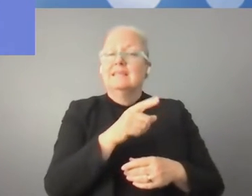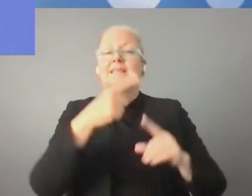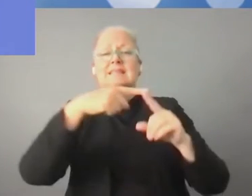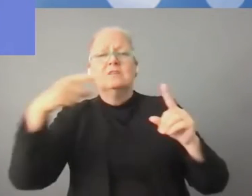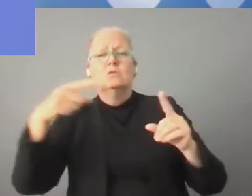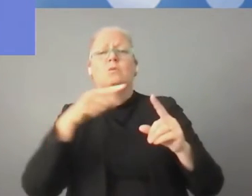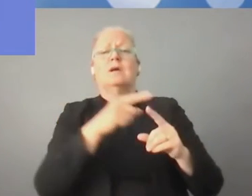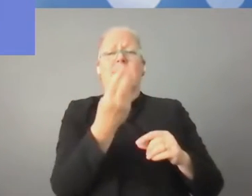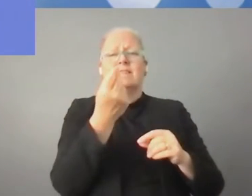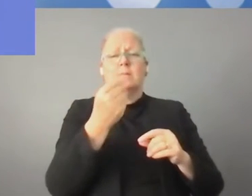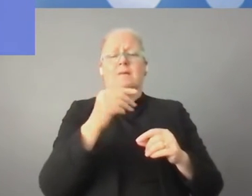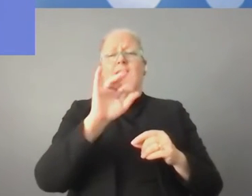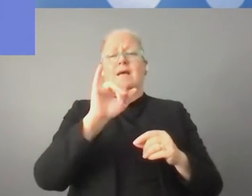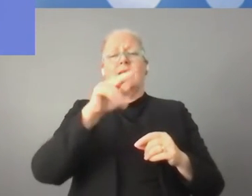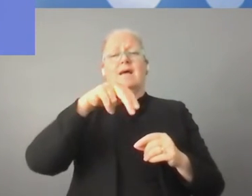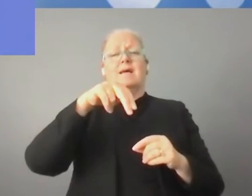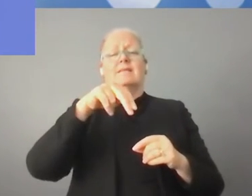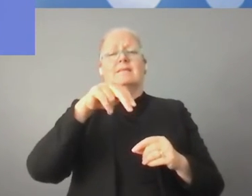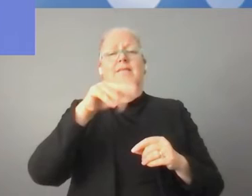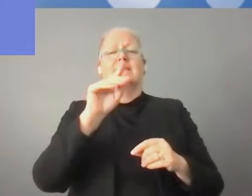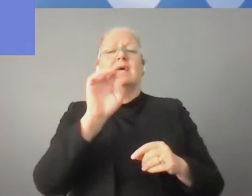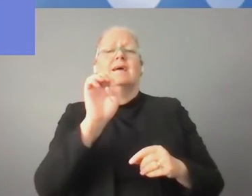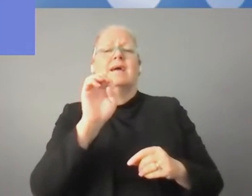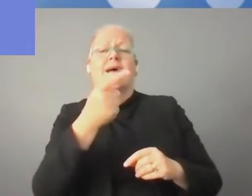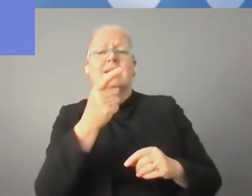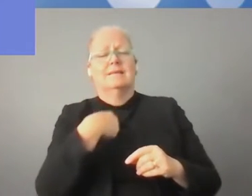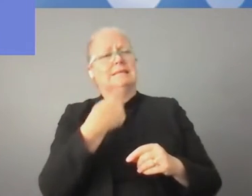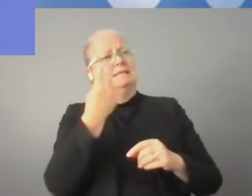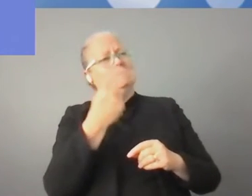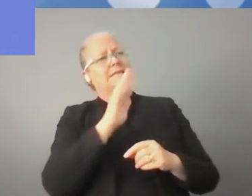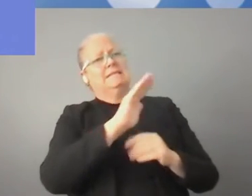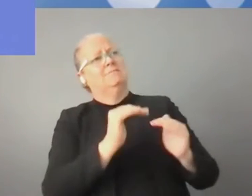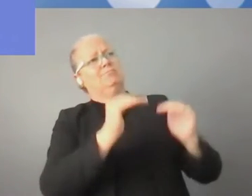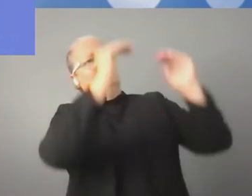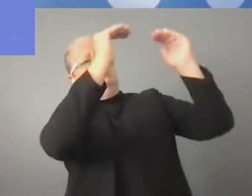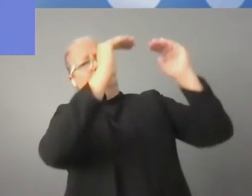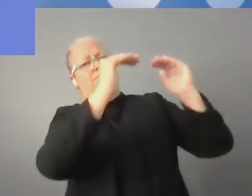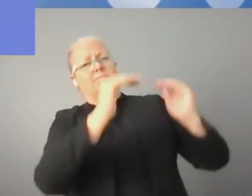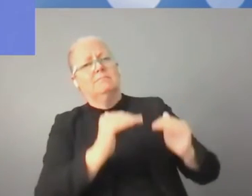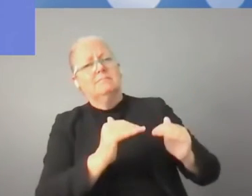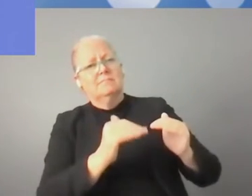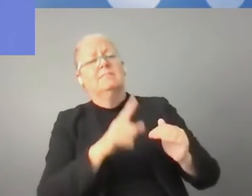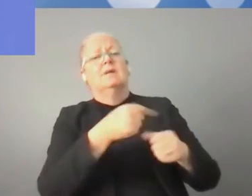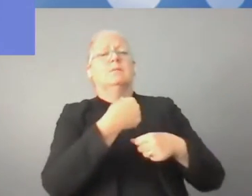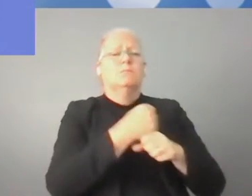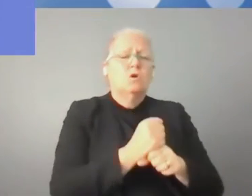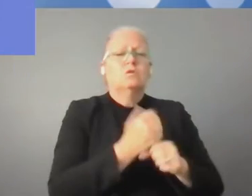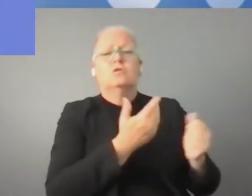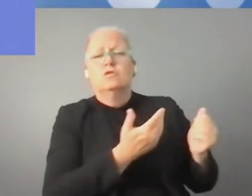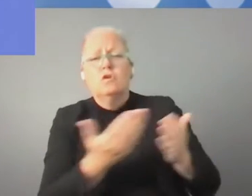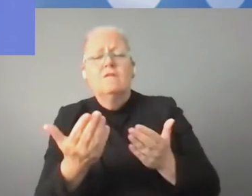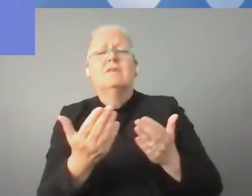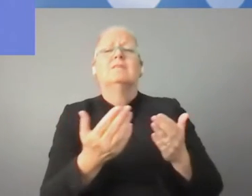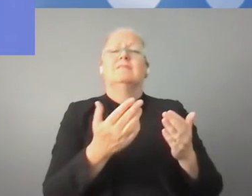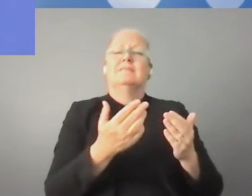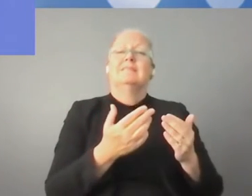index. And we measure the advance in the digital products and services implementation on the side of